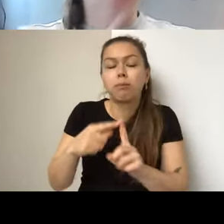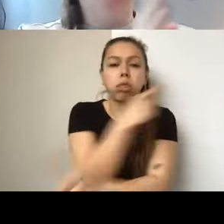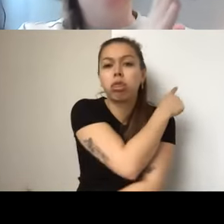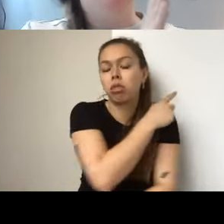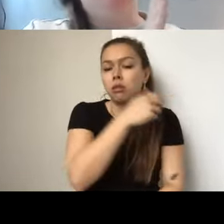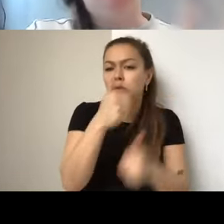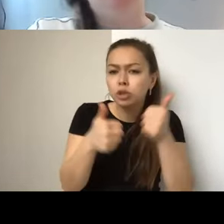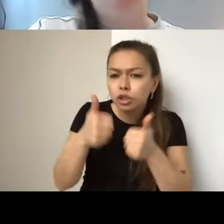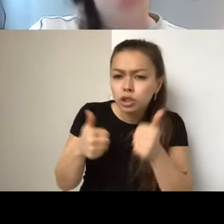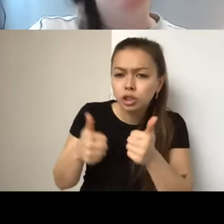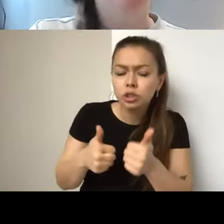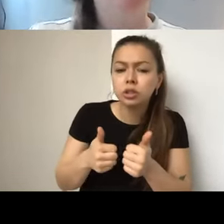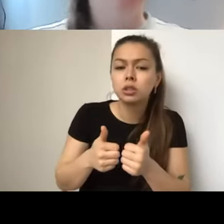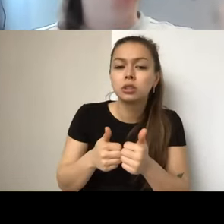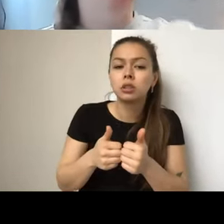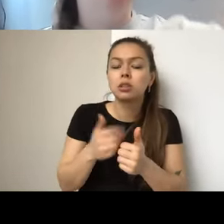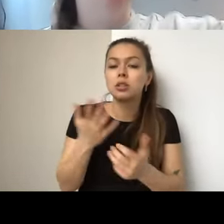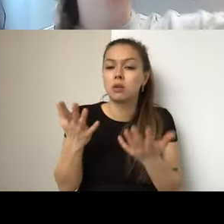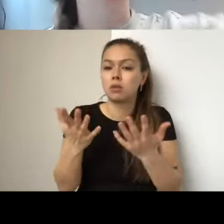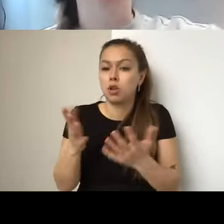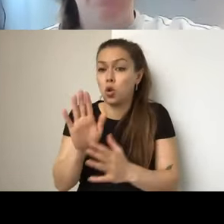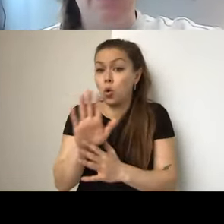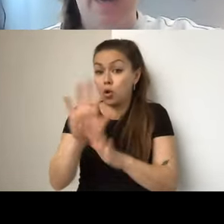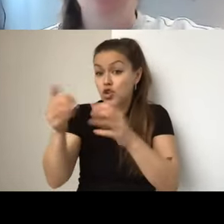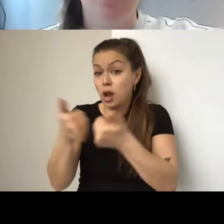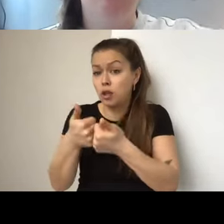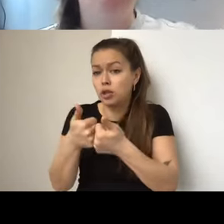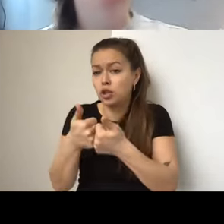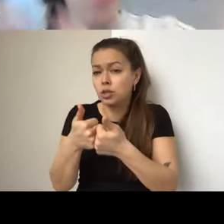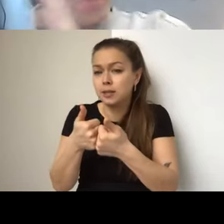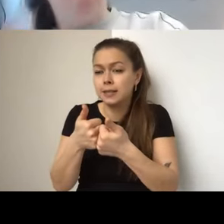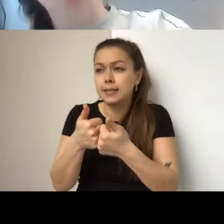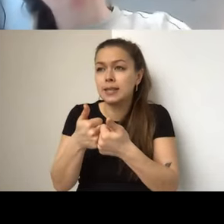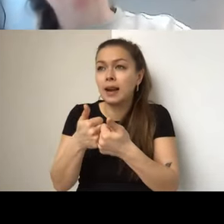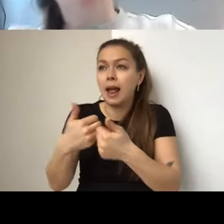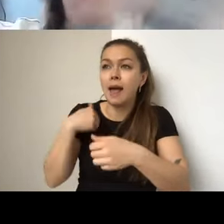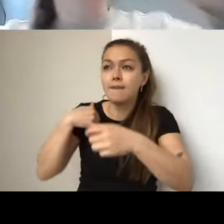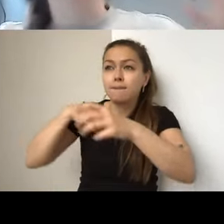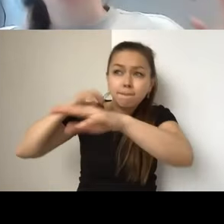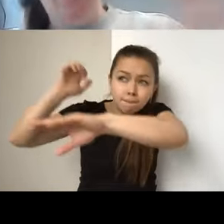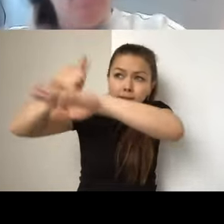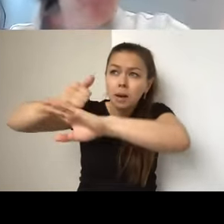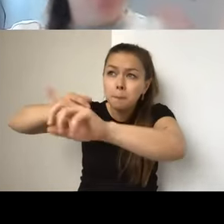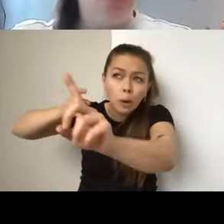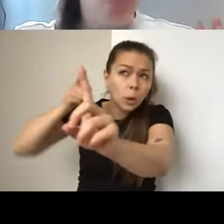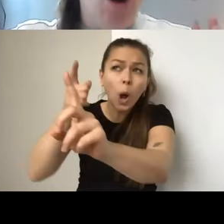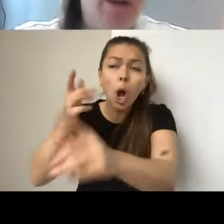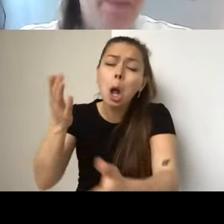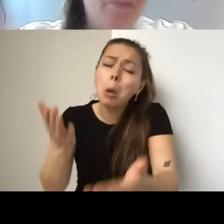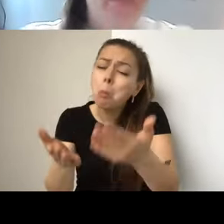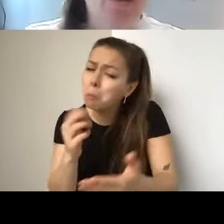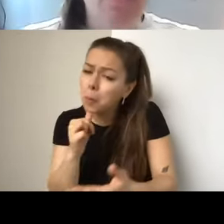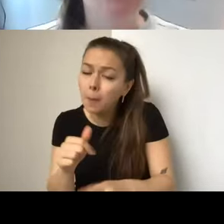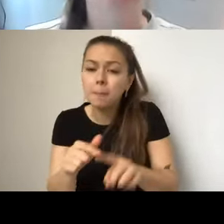of your challenge. Something that's not too specific with a preordained outcome and something that's not so vast and so